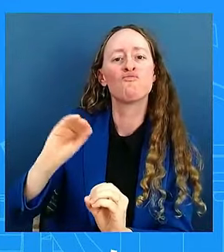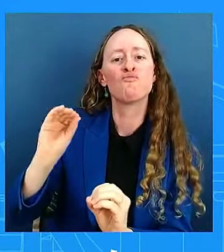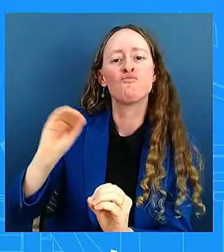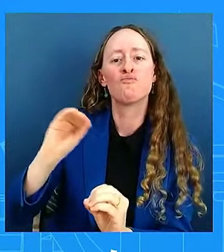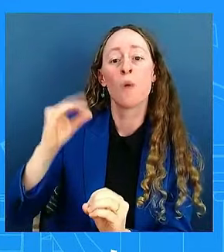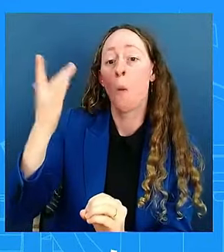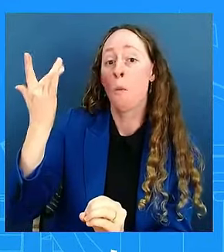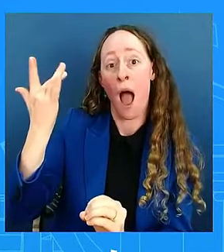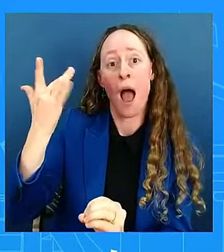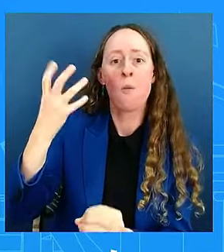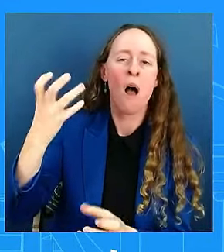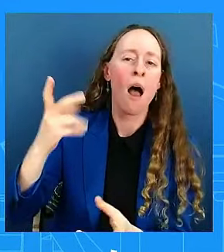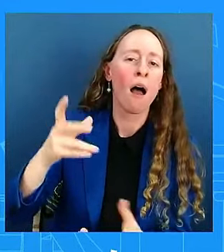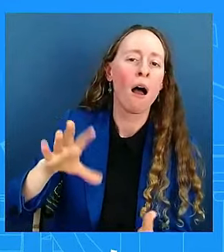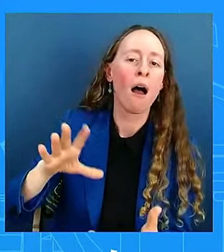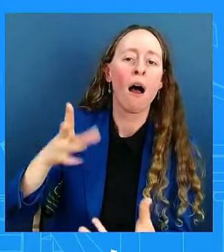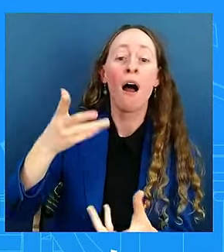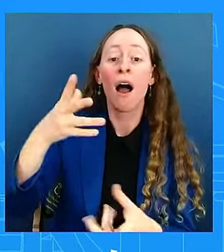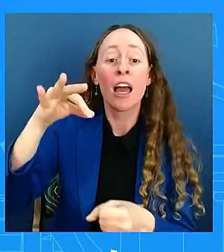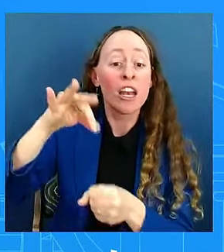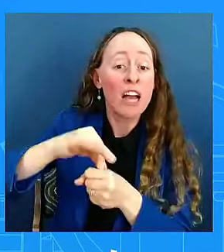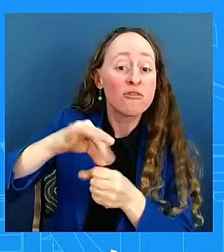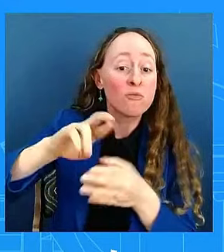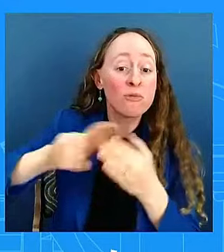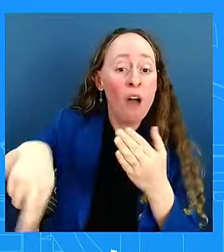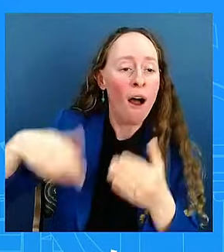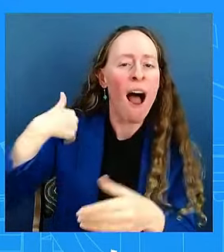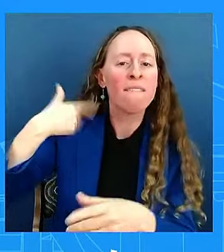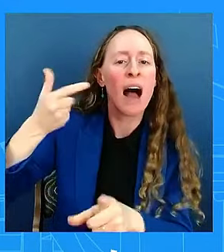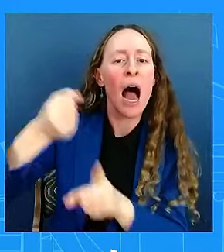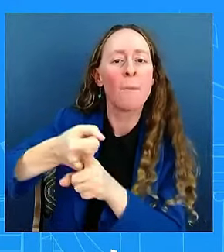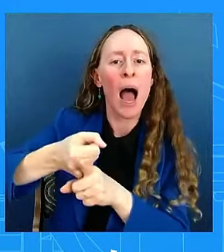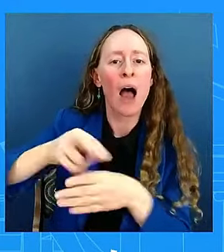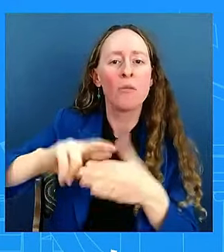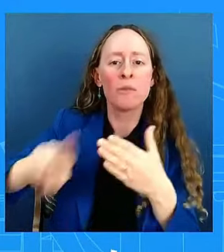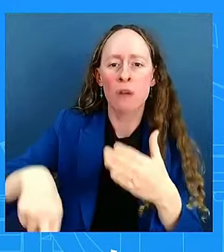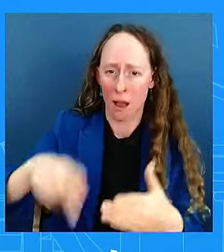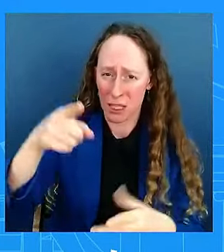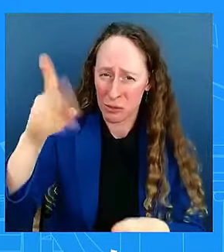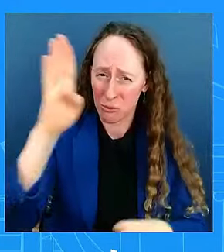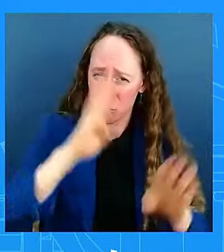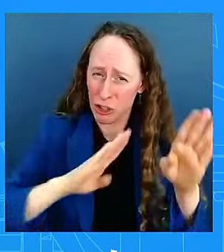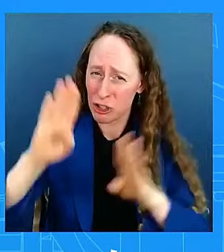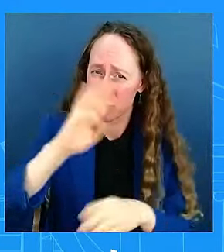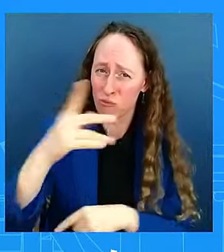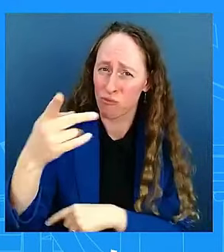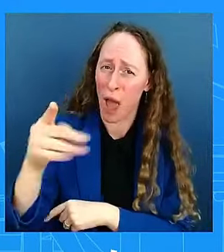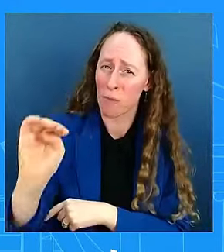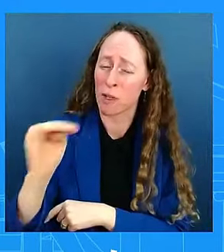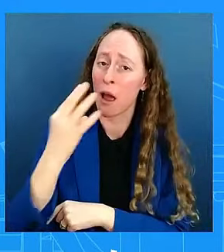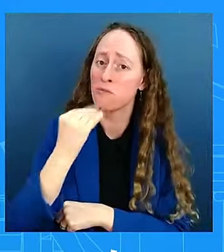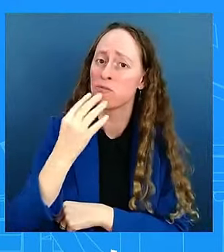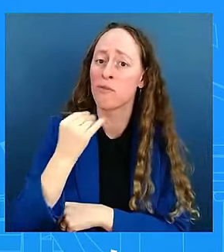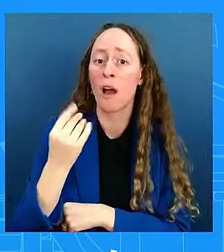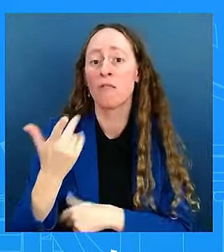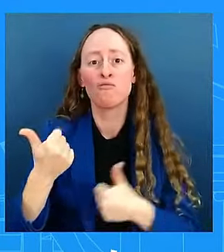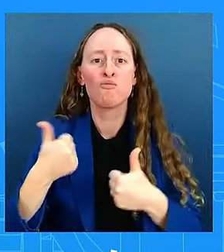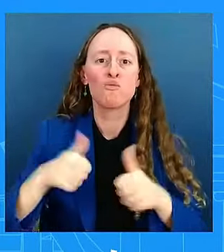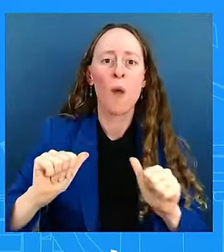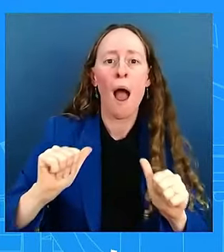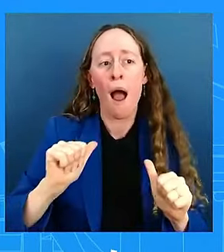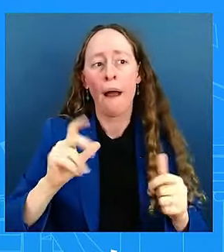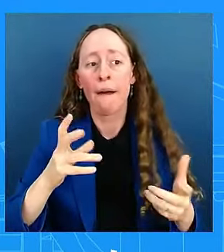that Netanyahu may be trying to influence the election, and that's why he has not agreed to a diplomatic solution?